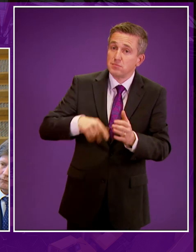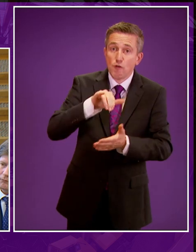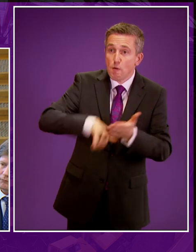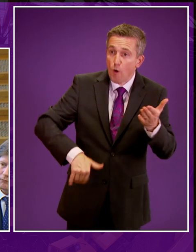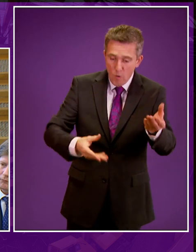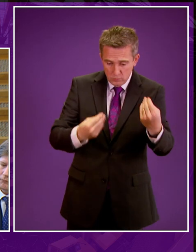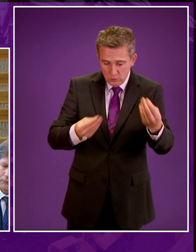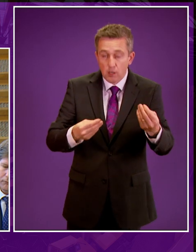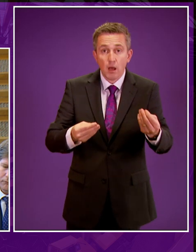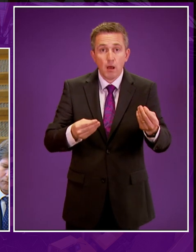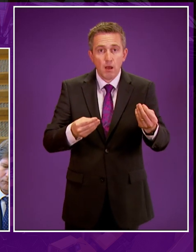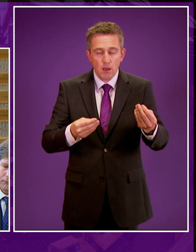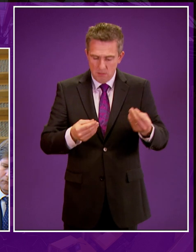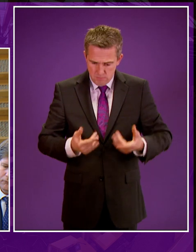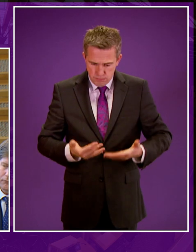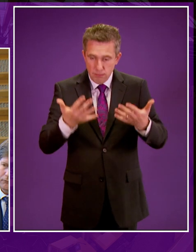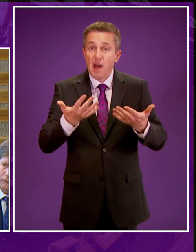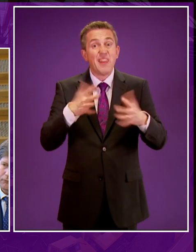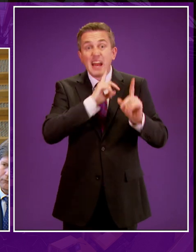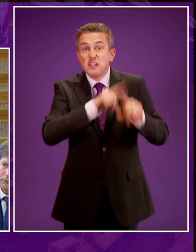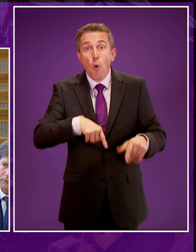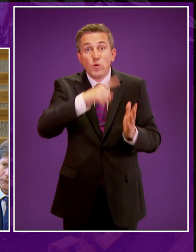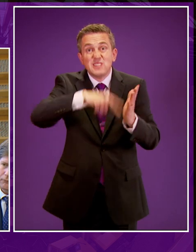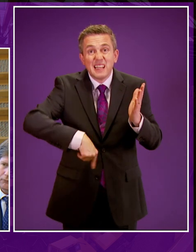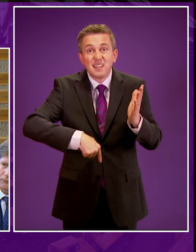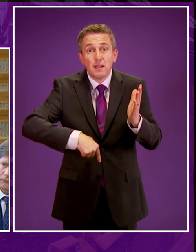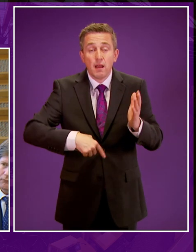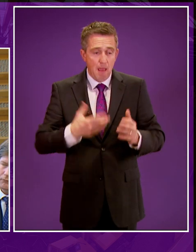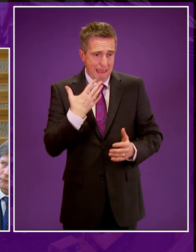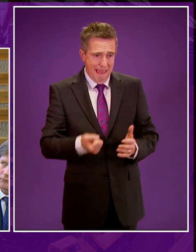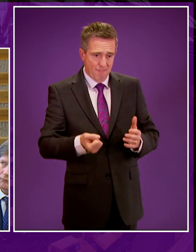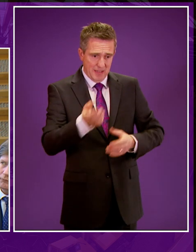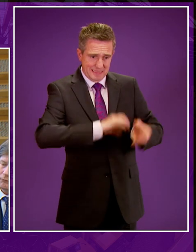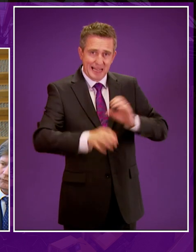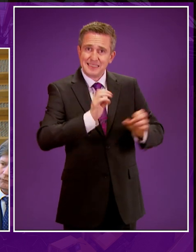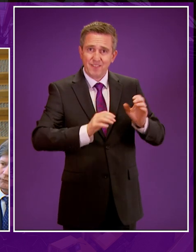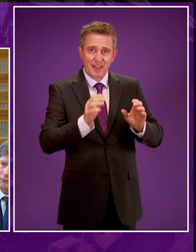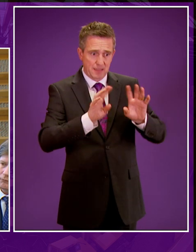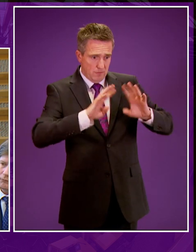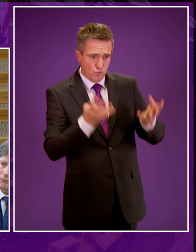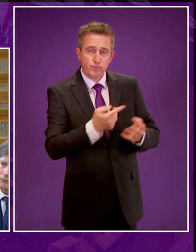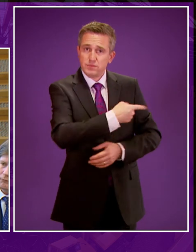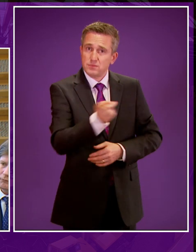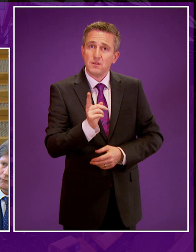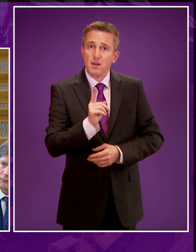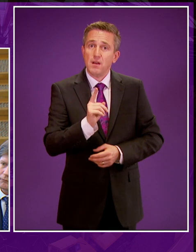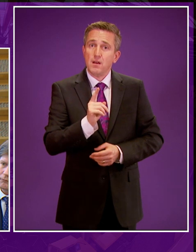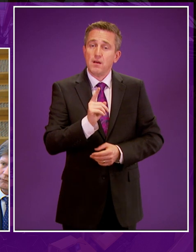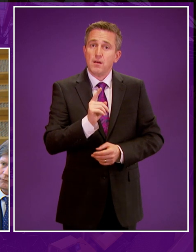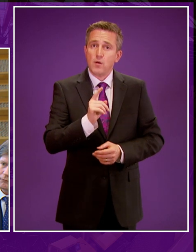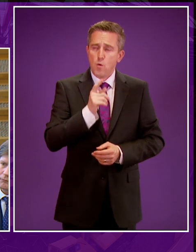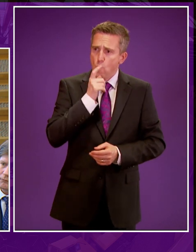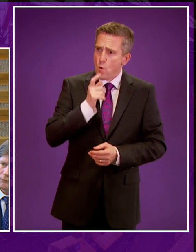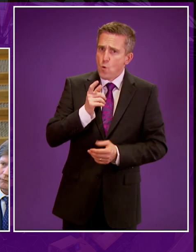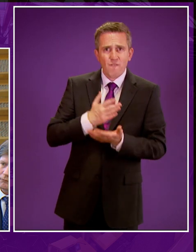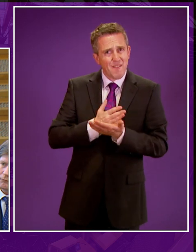scientists, that it then ignores and treats with contempt. We have a body of scientific opinion, in a second, we have a body of scientific opinion,